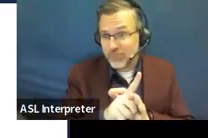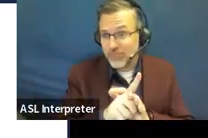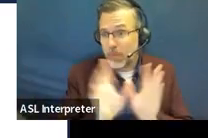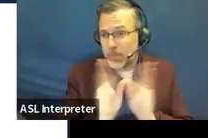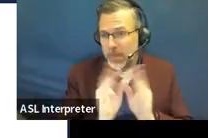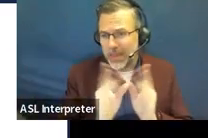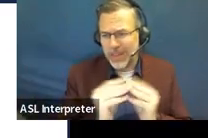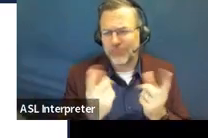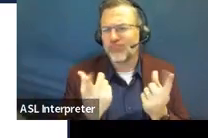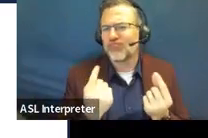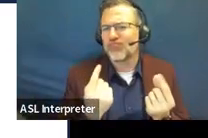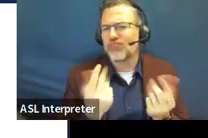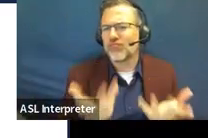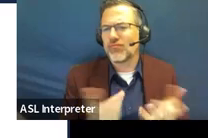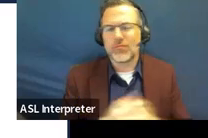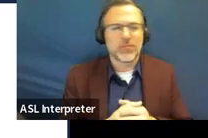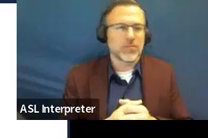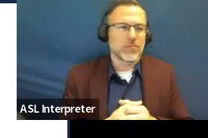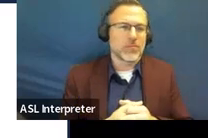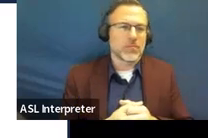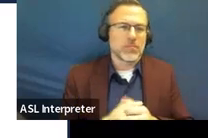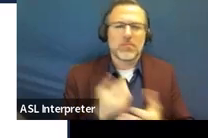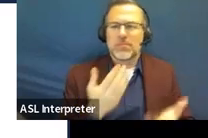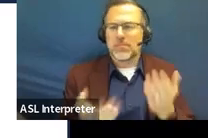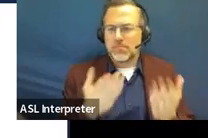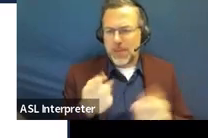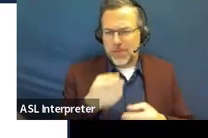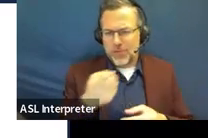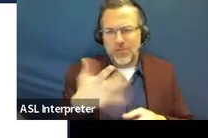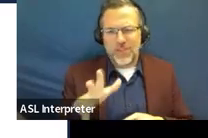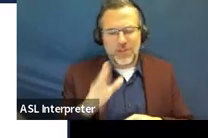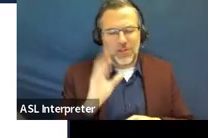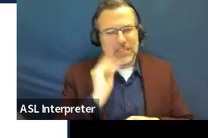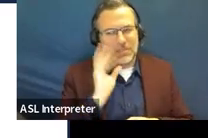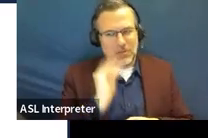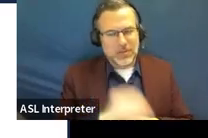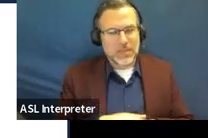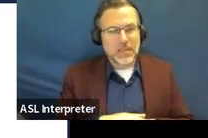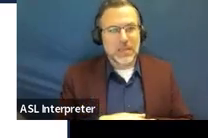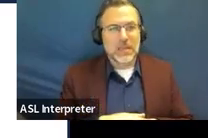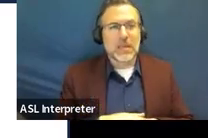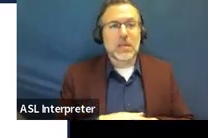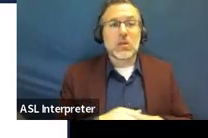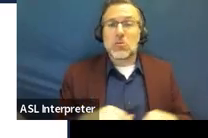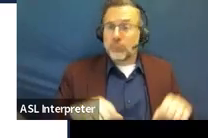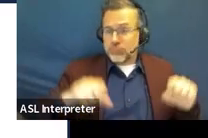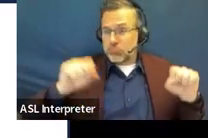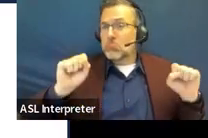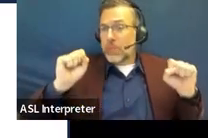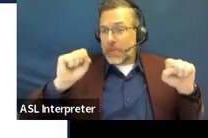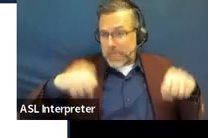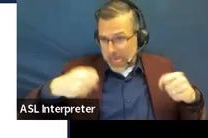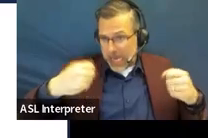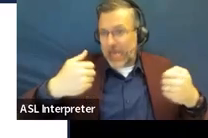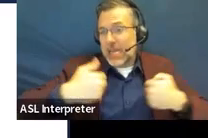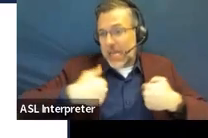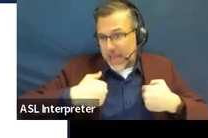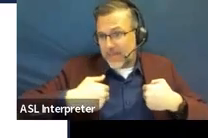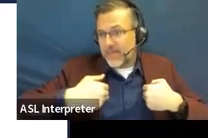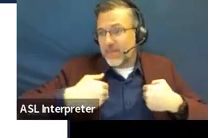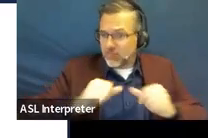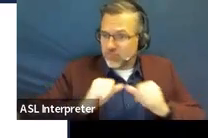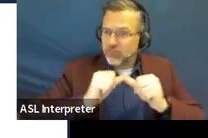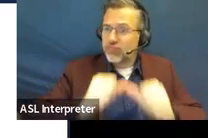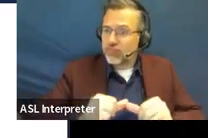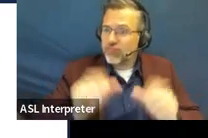is something I'm sure we've all come across. A meeting can be held without a parent in attendance if